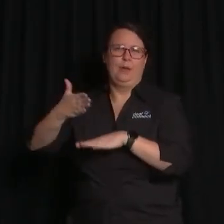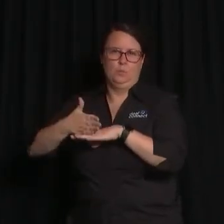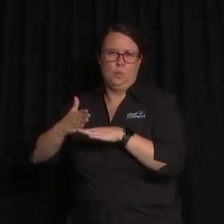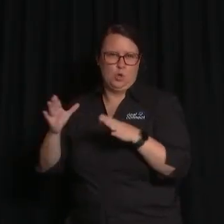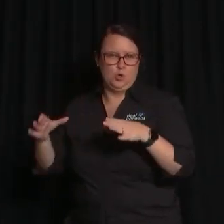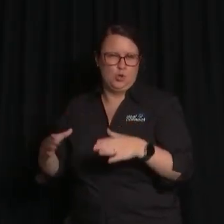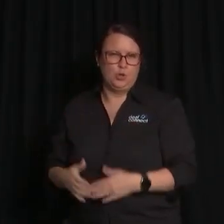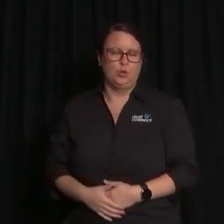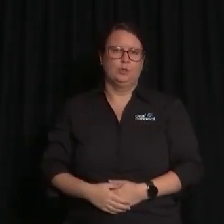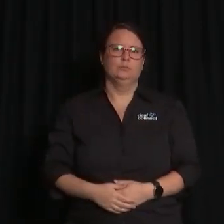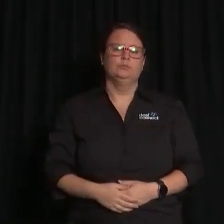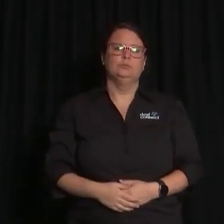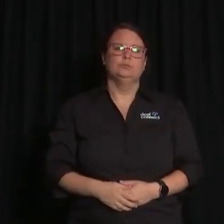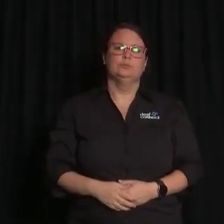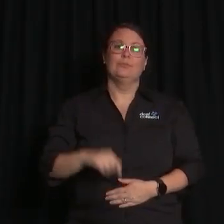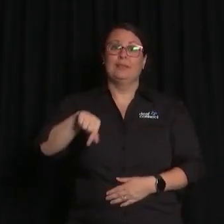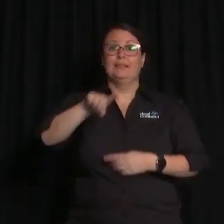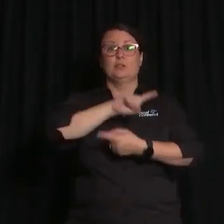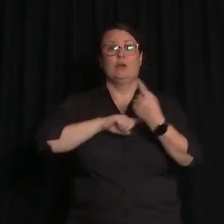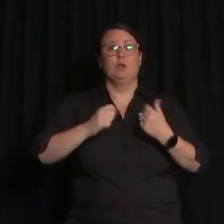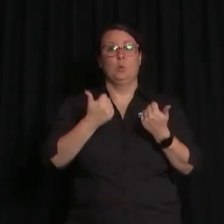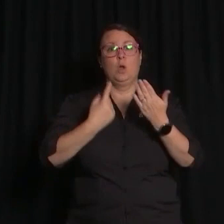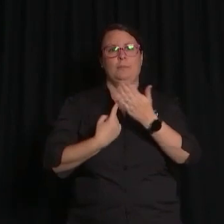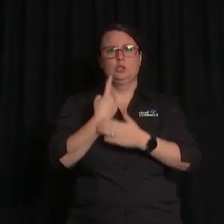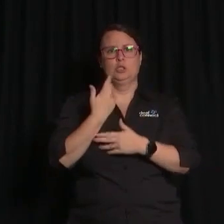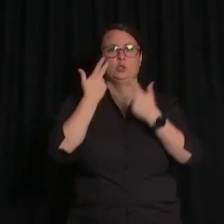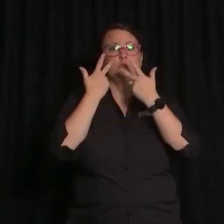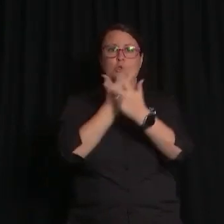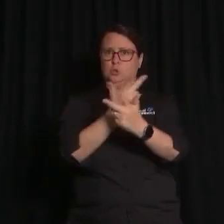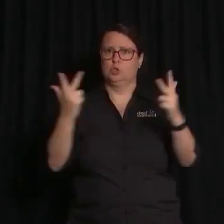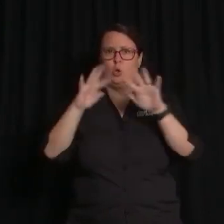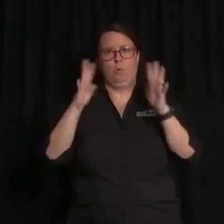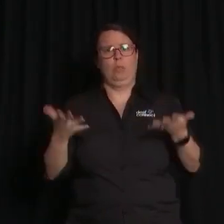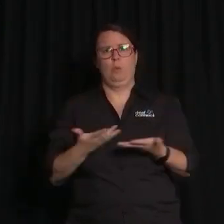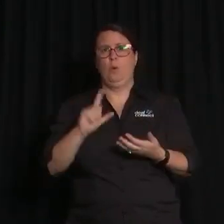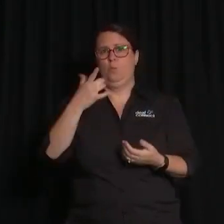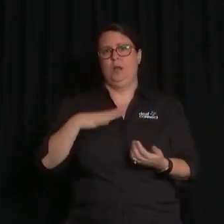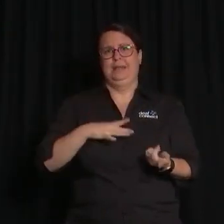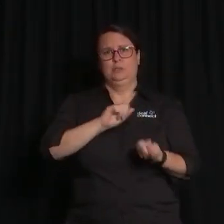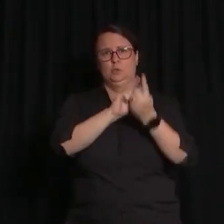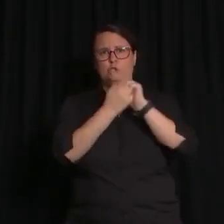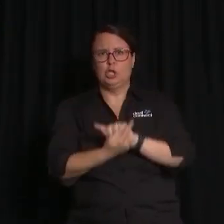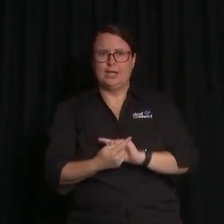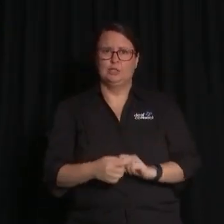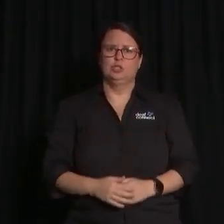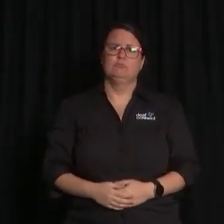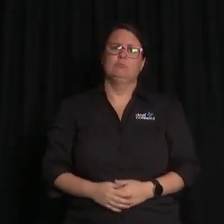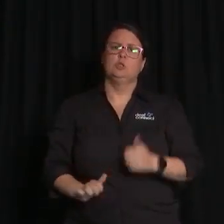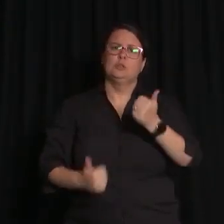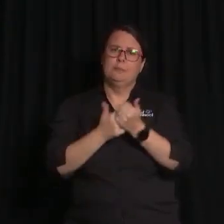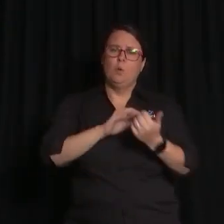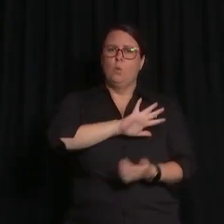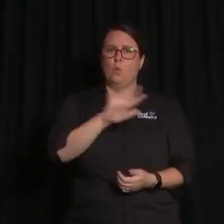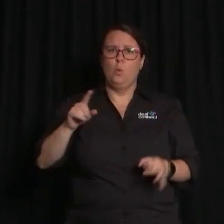conference is a fantastic opportunity to shine a light on what needs to change to improve the lives of all LGBTQIA plus people